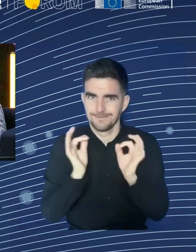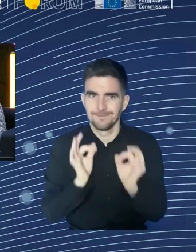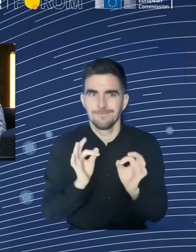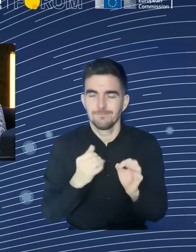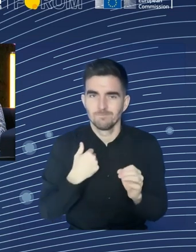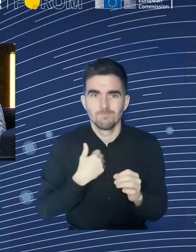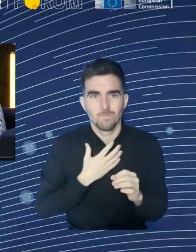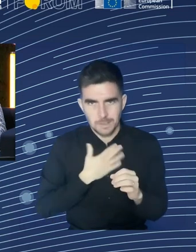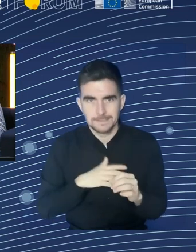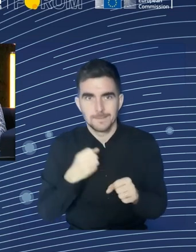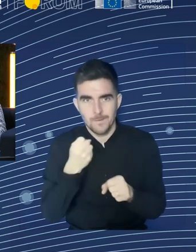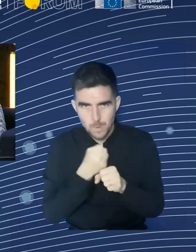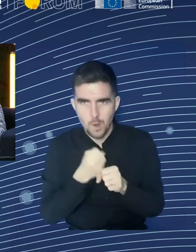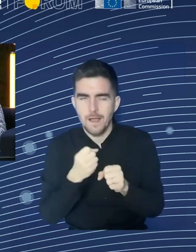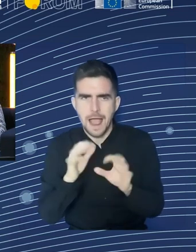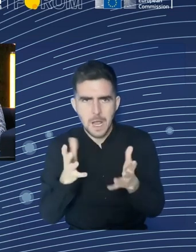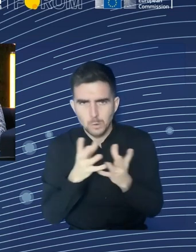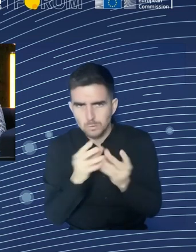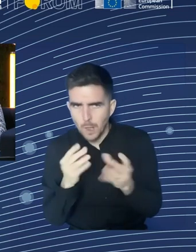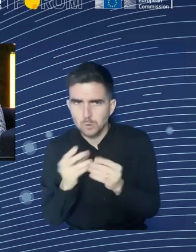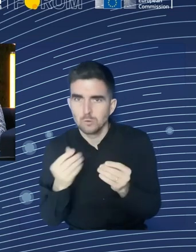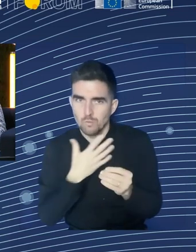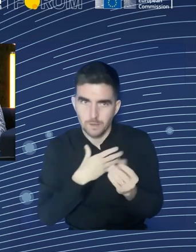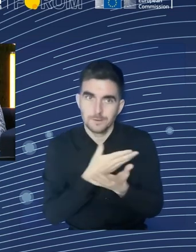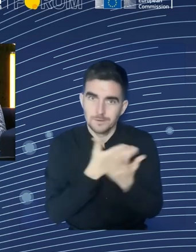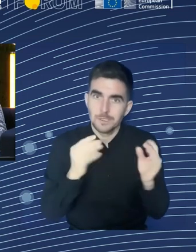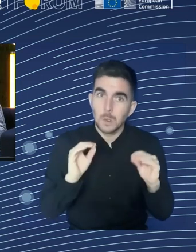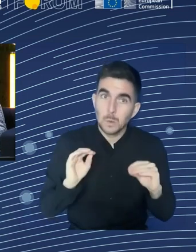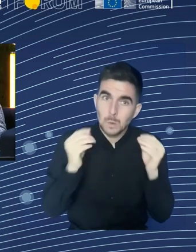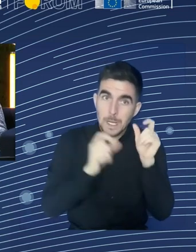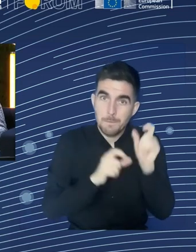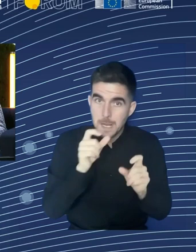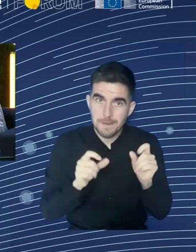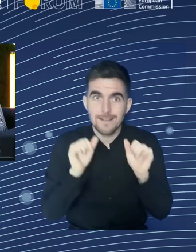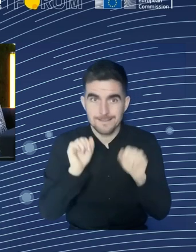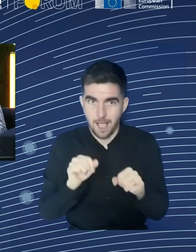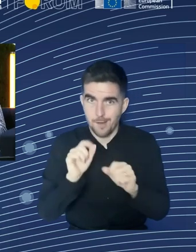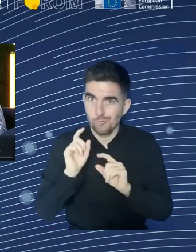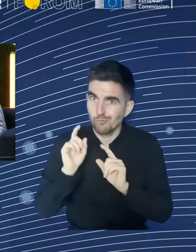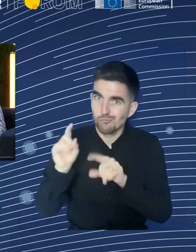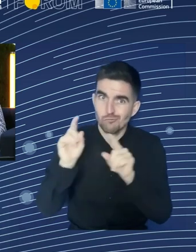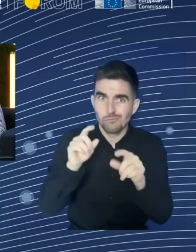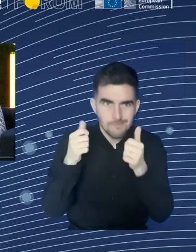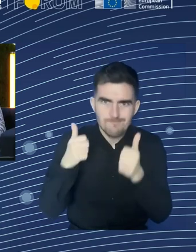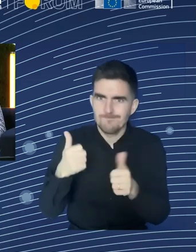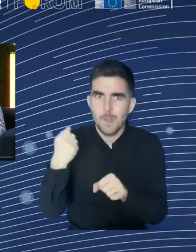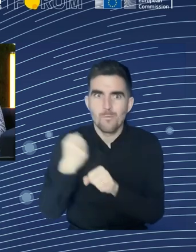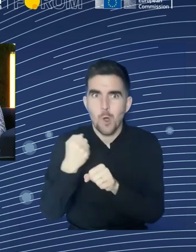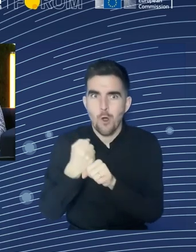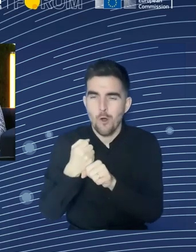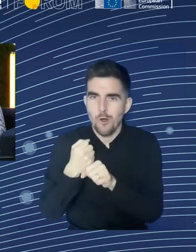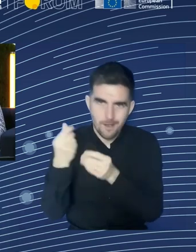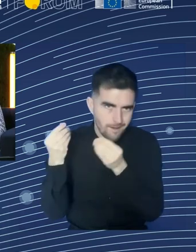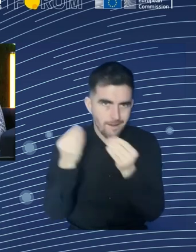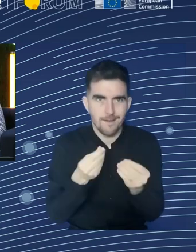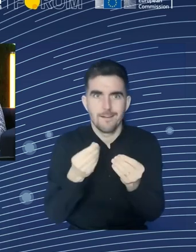in their jobs and they are not working for free. This was, by the way, something that we also discussed in the